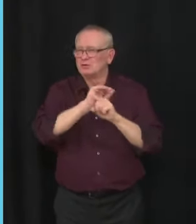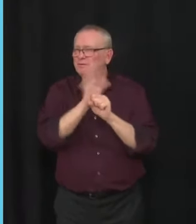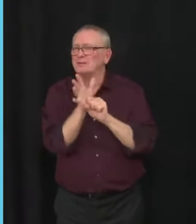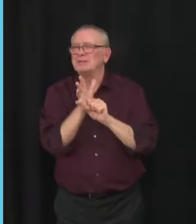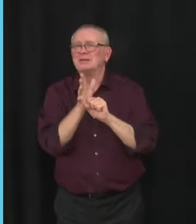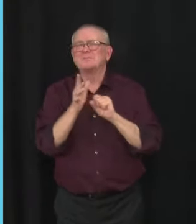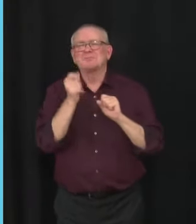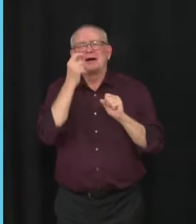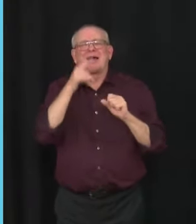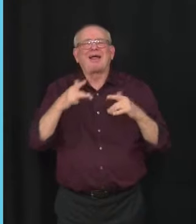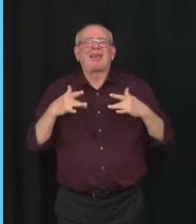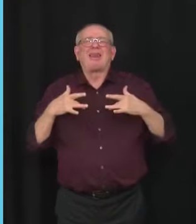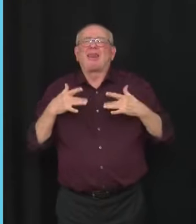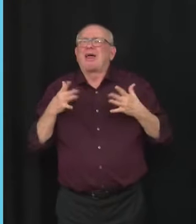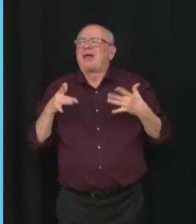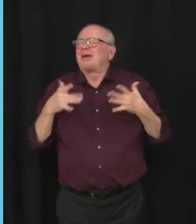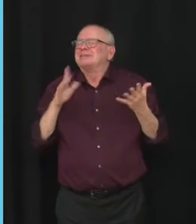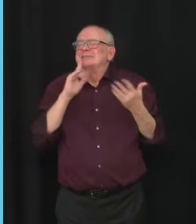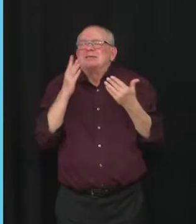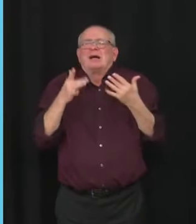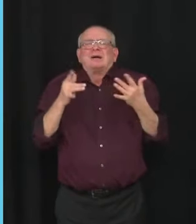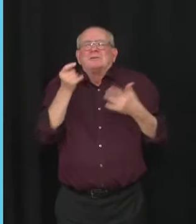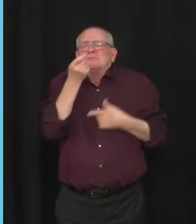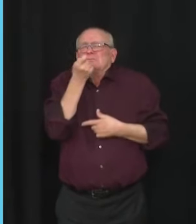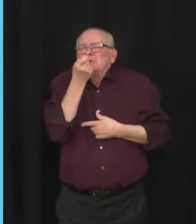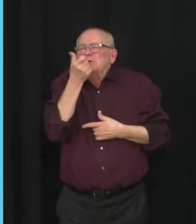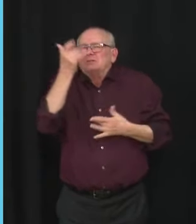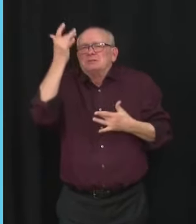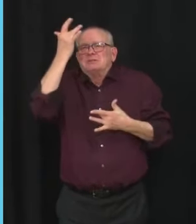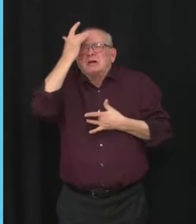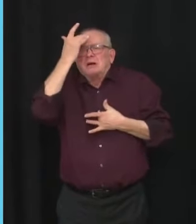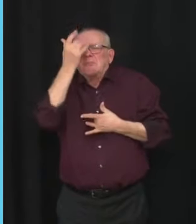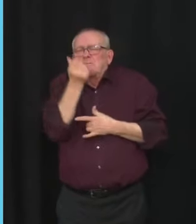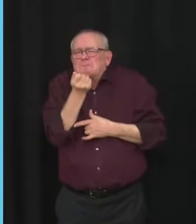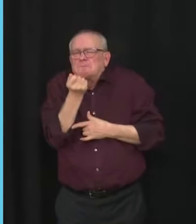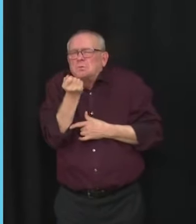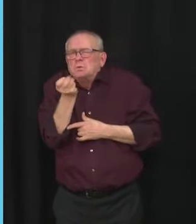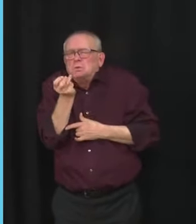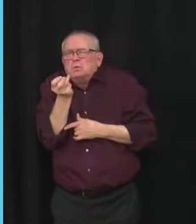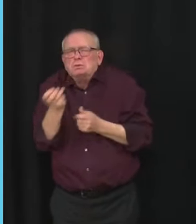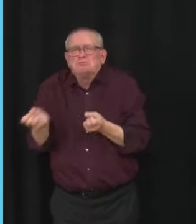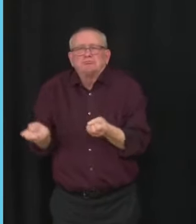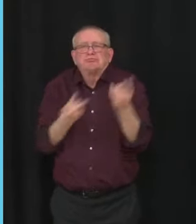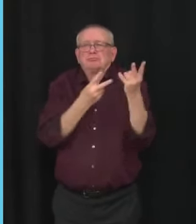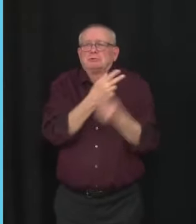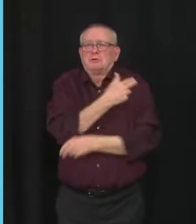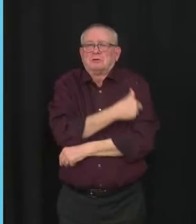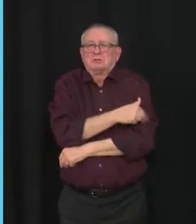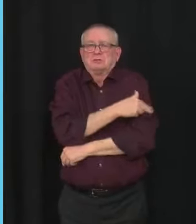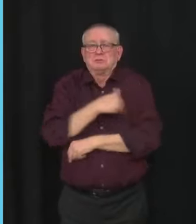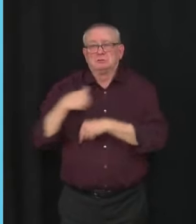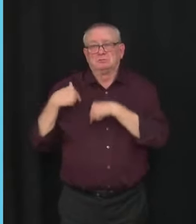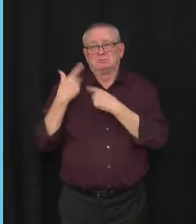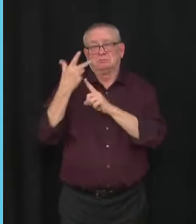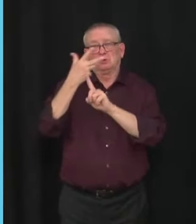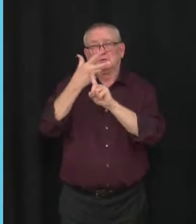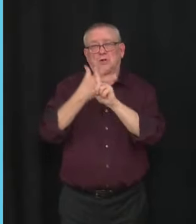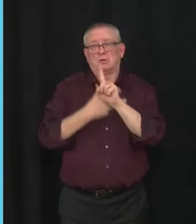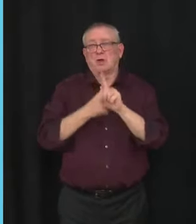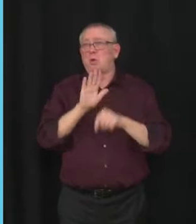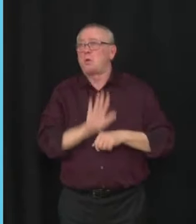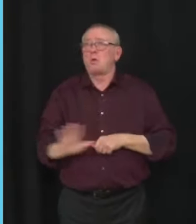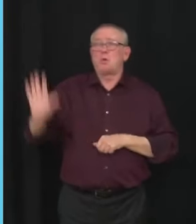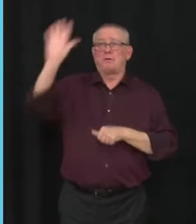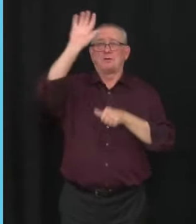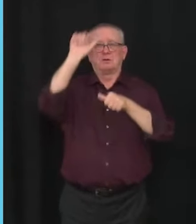hospitalization. In the past 120 days, 13.4% of all cases in Alberta were in children